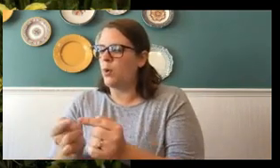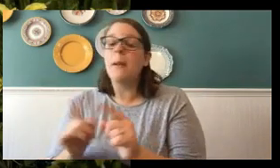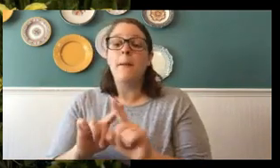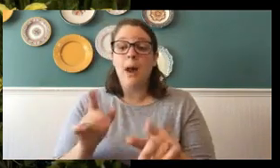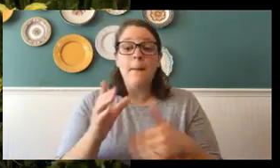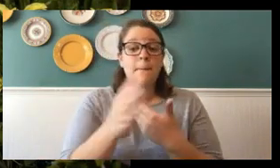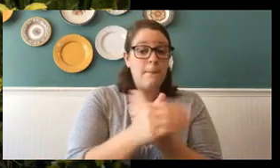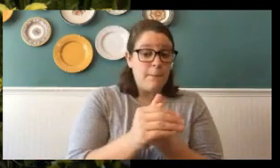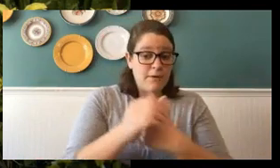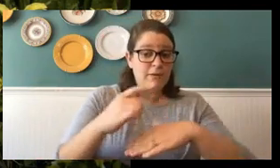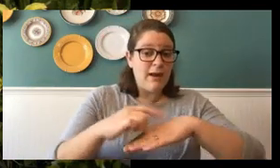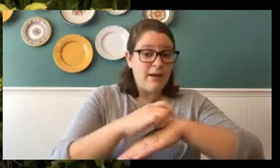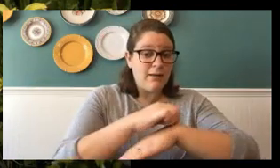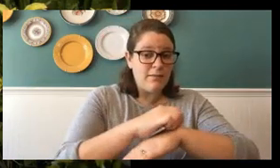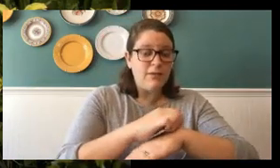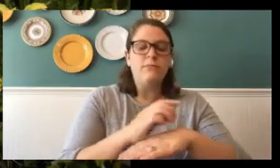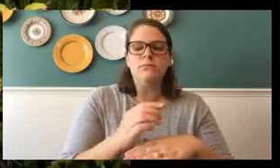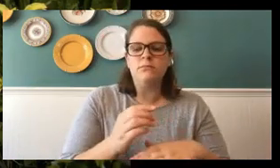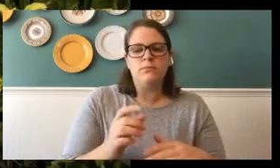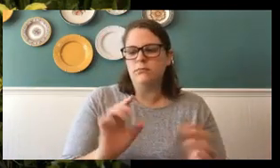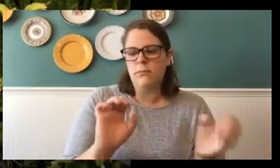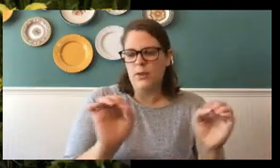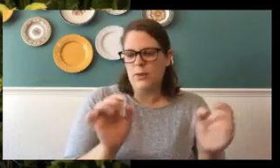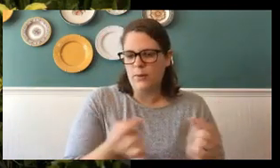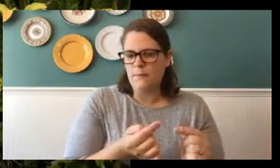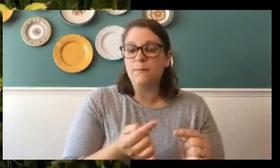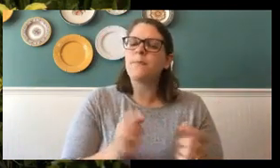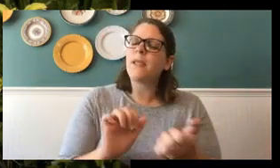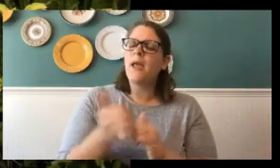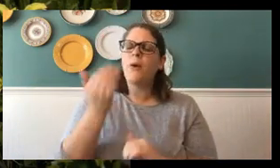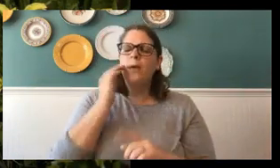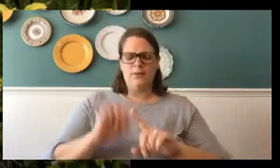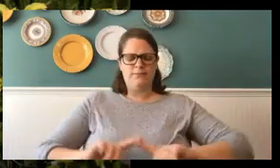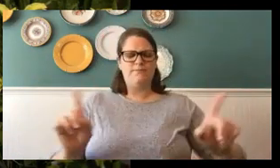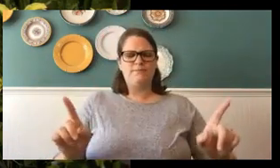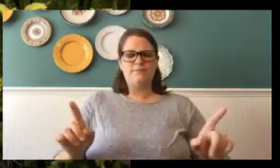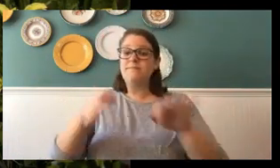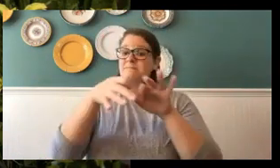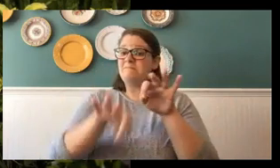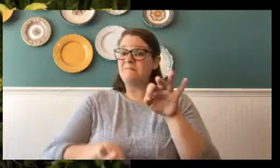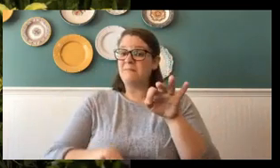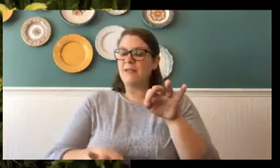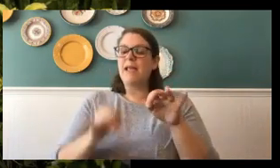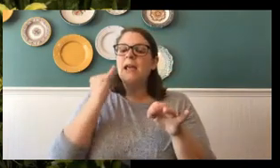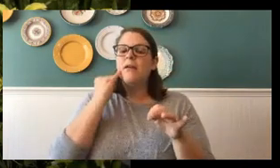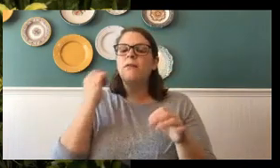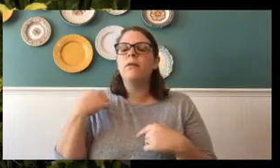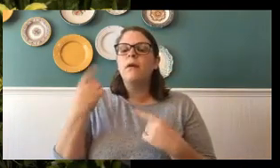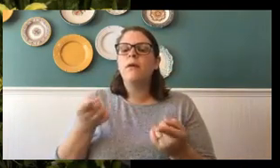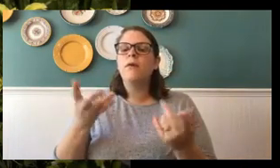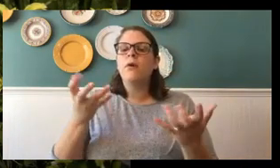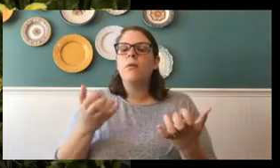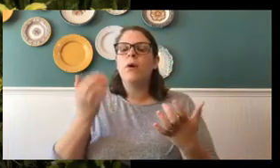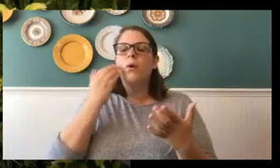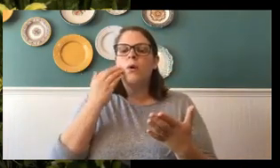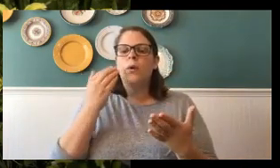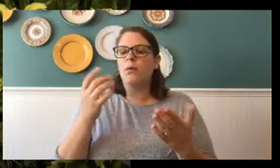me, how do I know the difference? Well, it's simple. If you ever want to know what a caterpillar is going